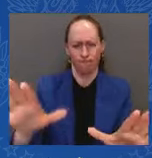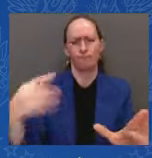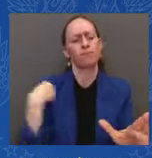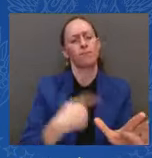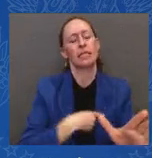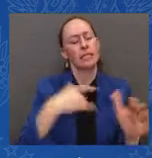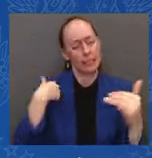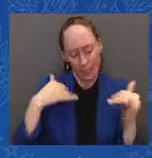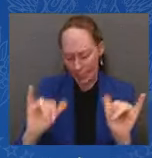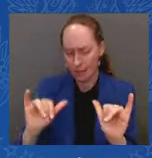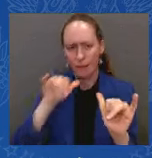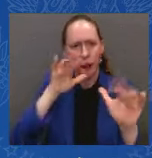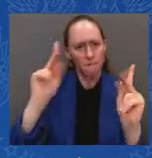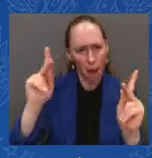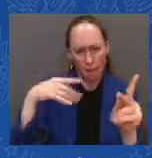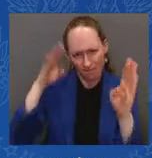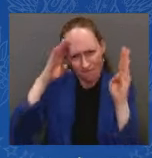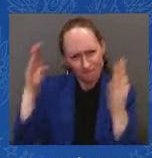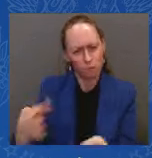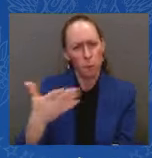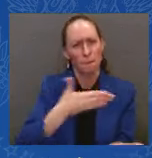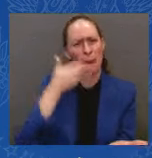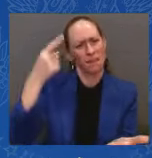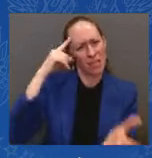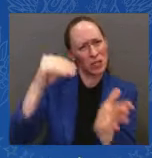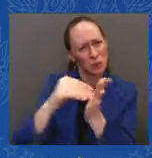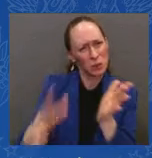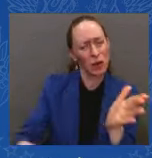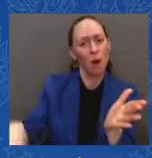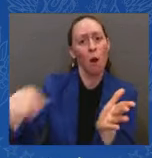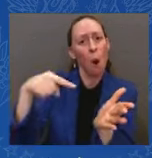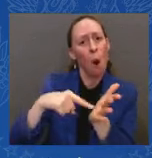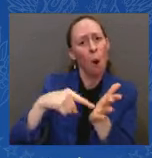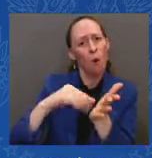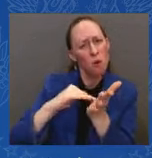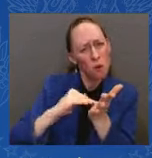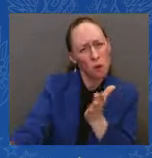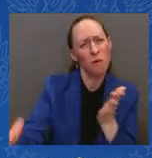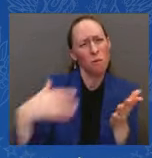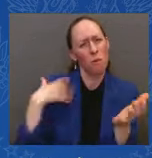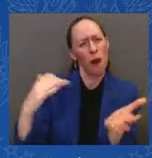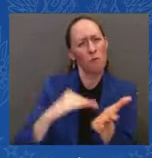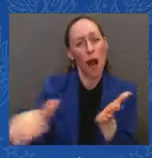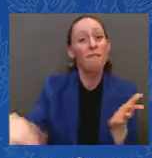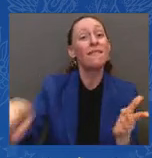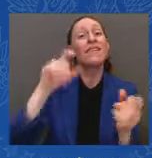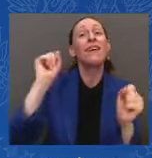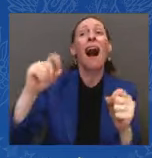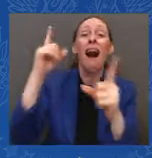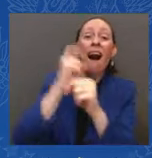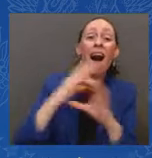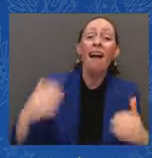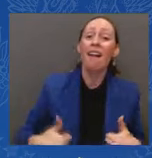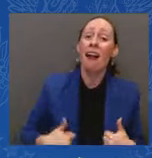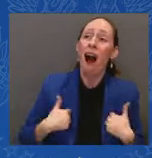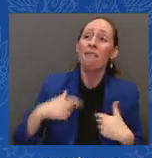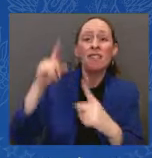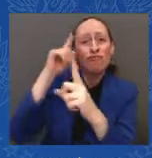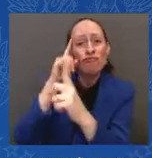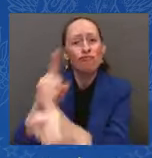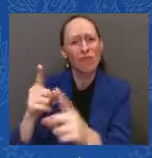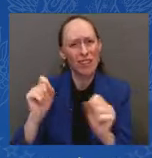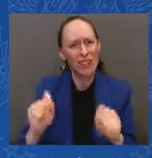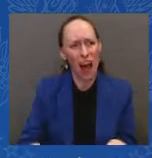achieve their dreams. It's good for our economy, it's good for our country, and it's going to change their lives.